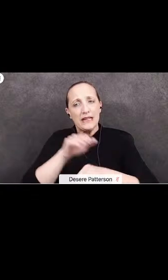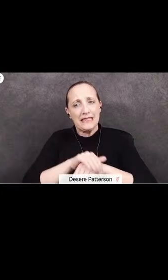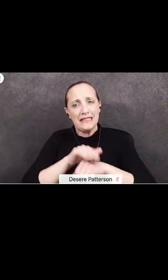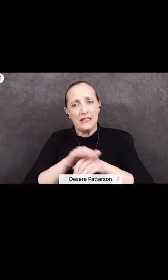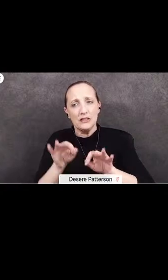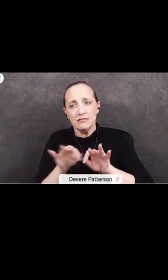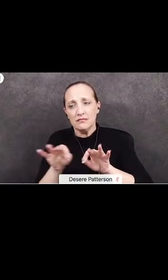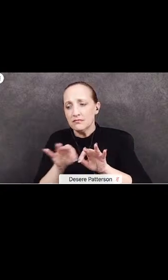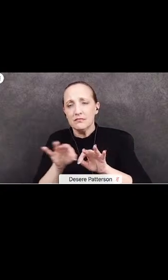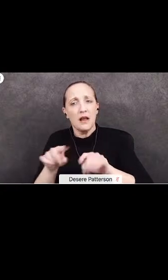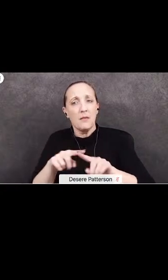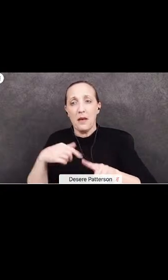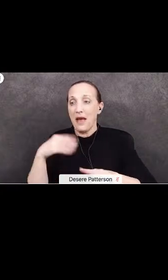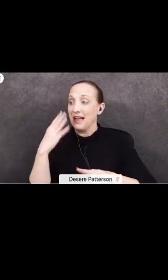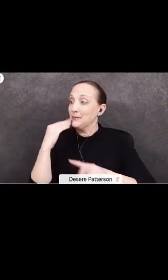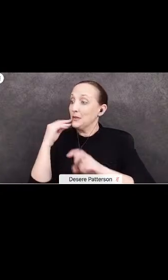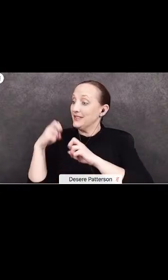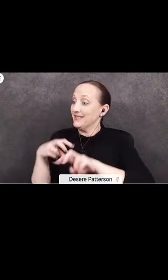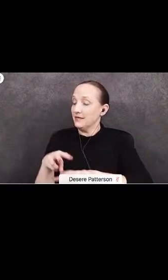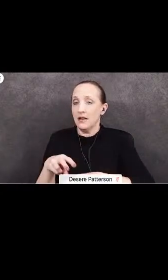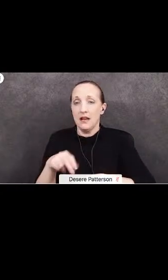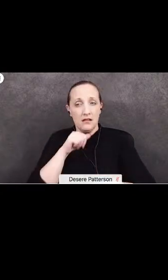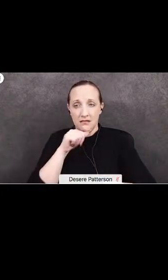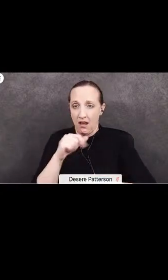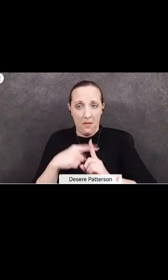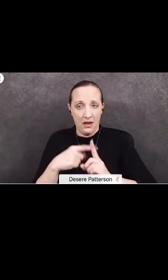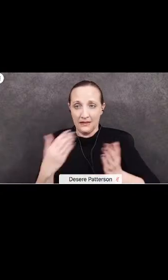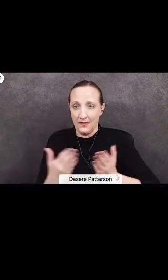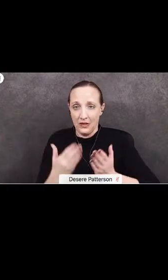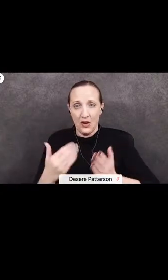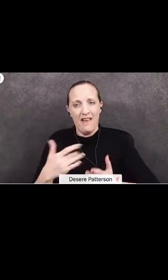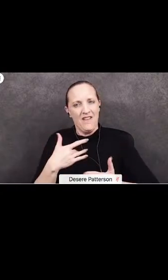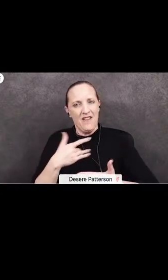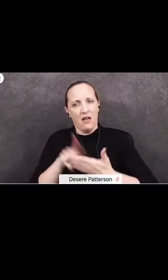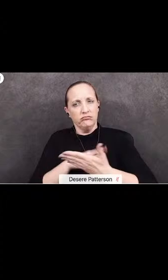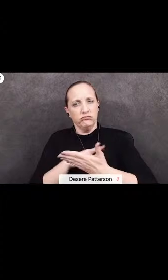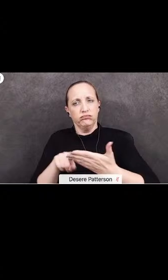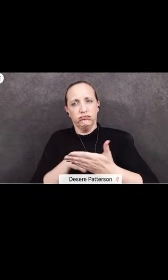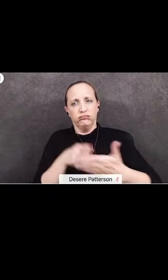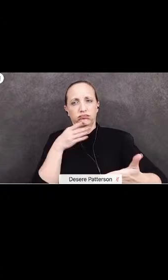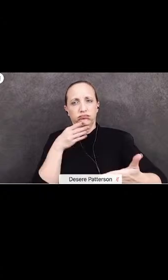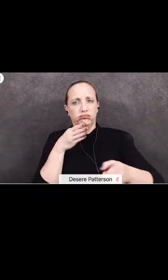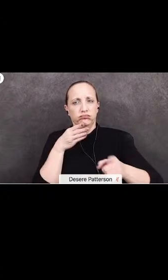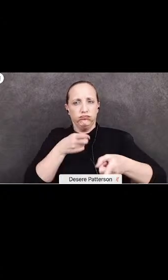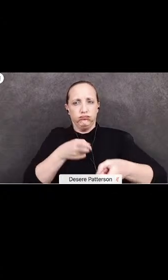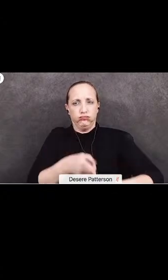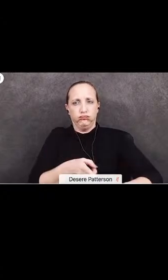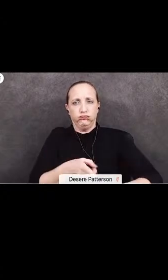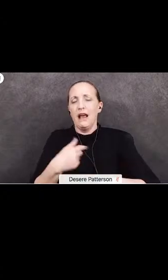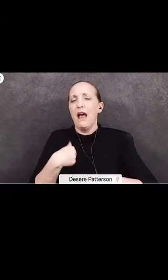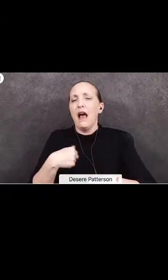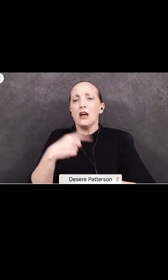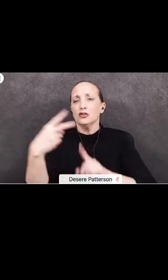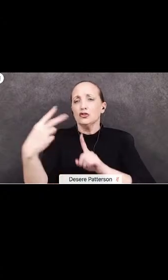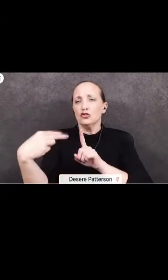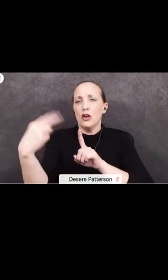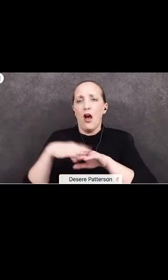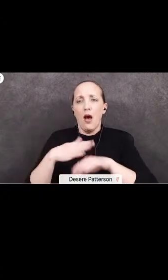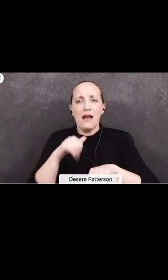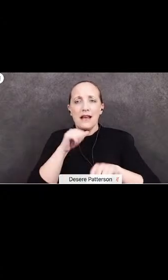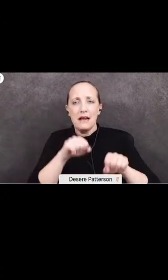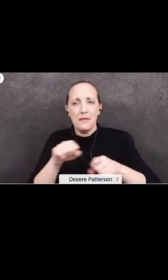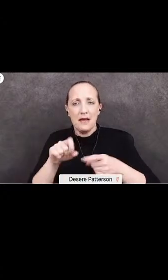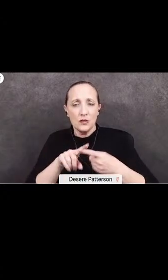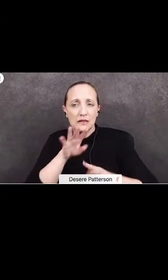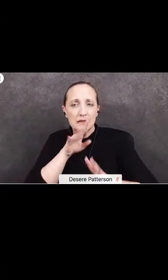experience is not a positive one here. I felt discriminated against from the beginning. I was judged on my inability to speak English. I had teachers